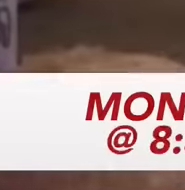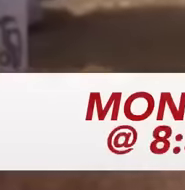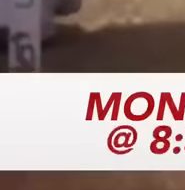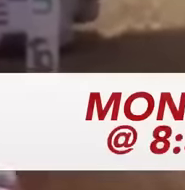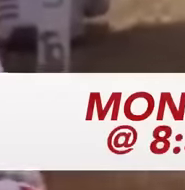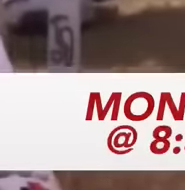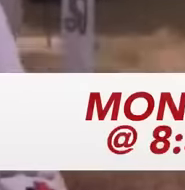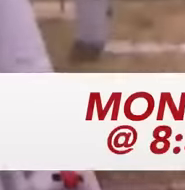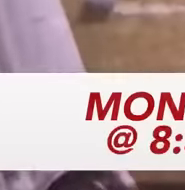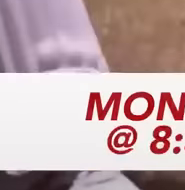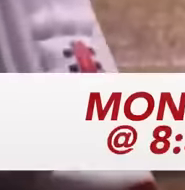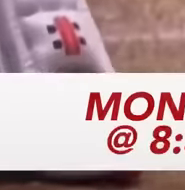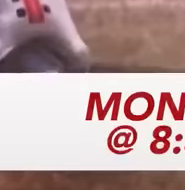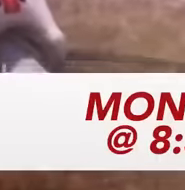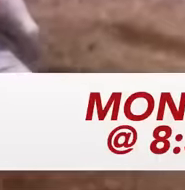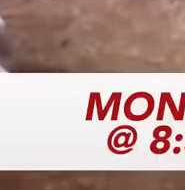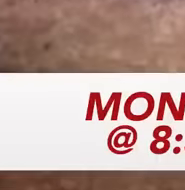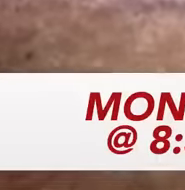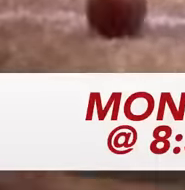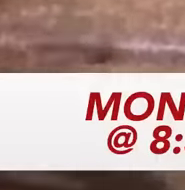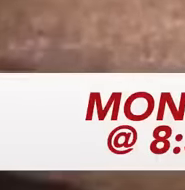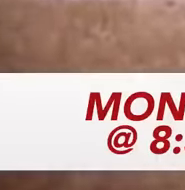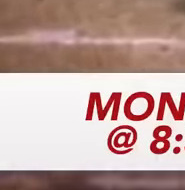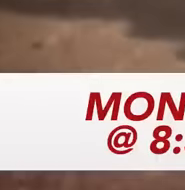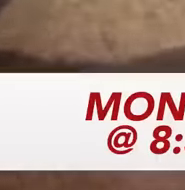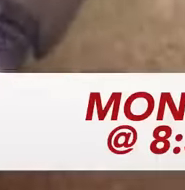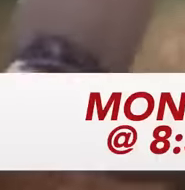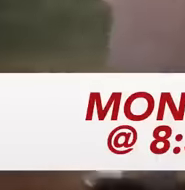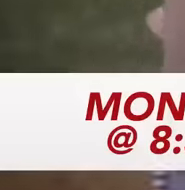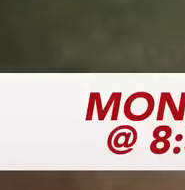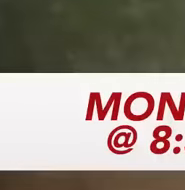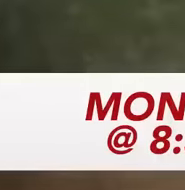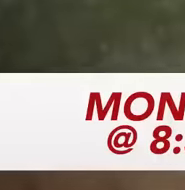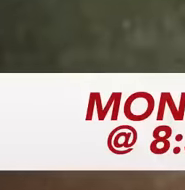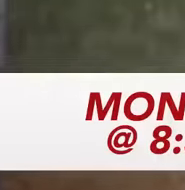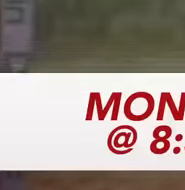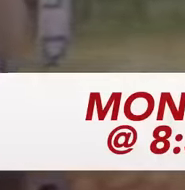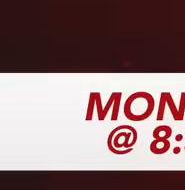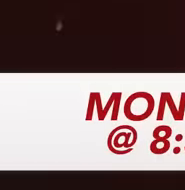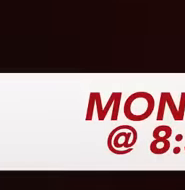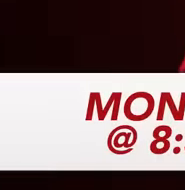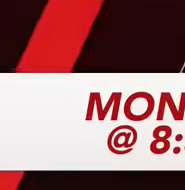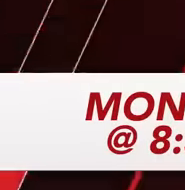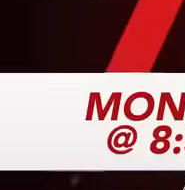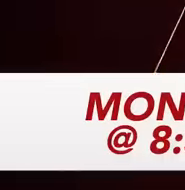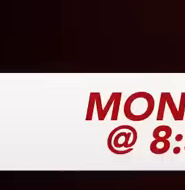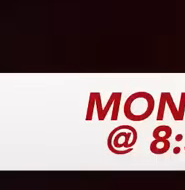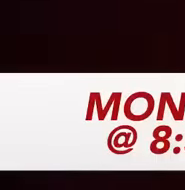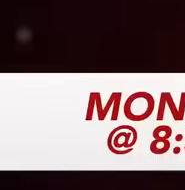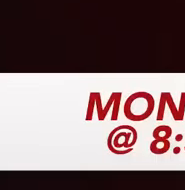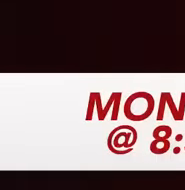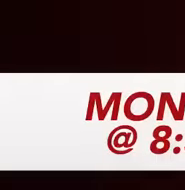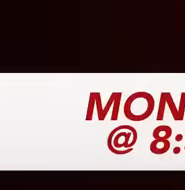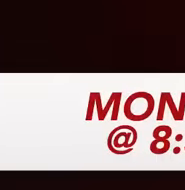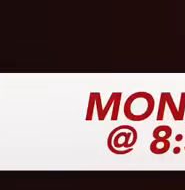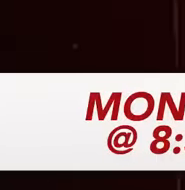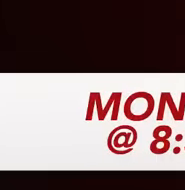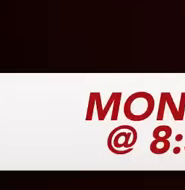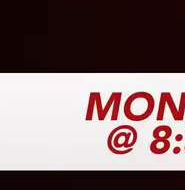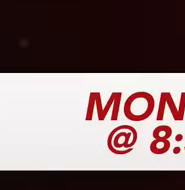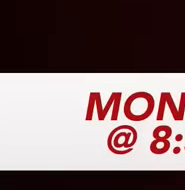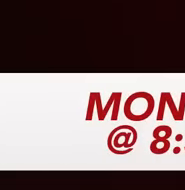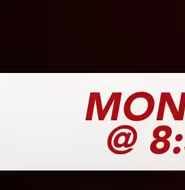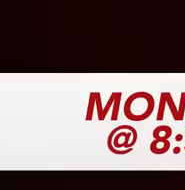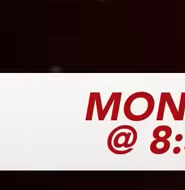Struck on Inside Edge. was a horrible delivery. Introducing the Inside Edge, a brand new